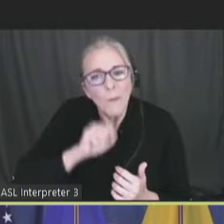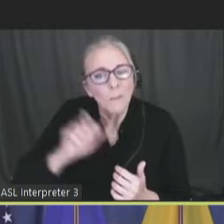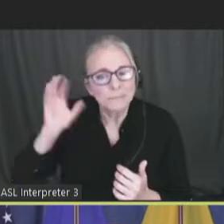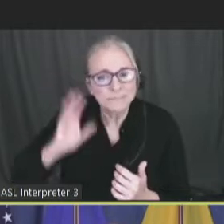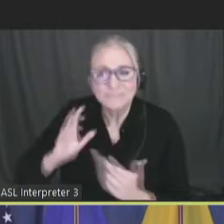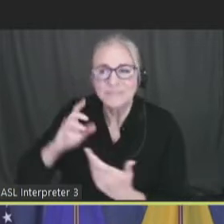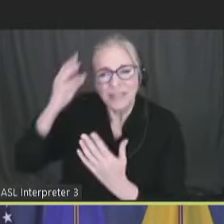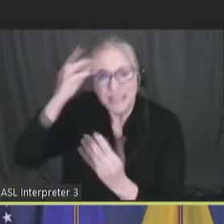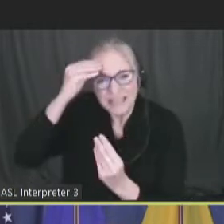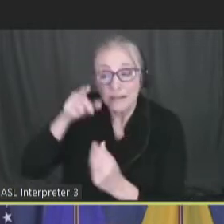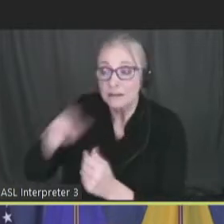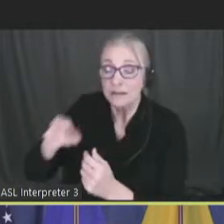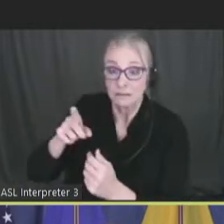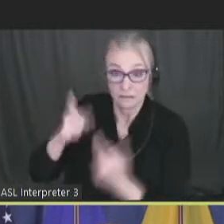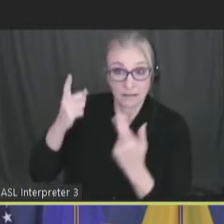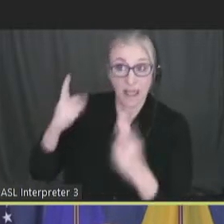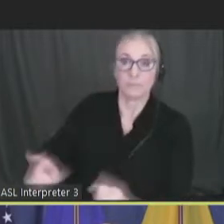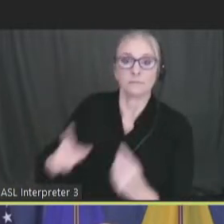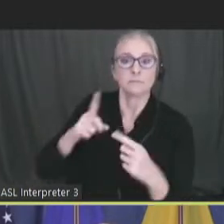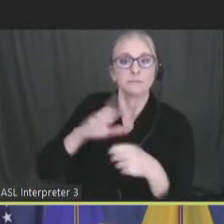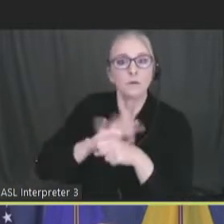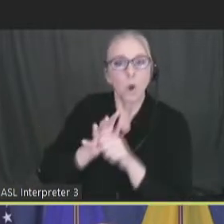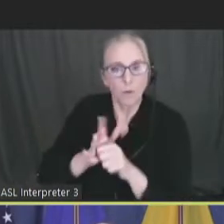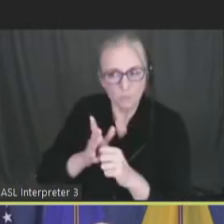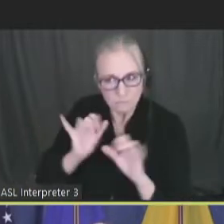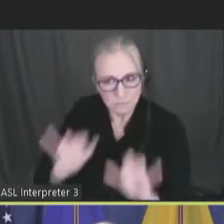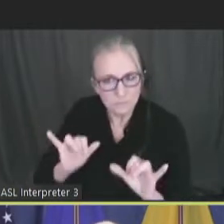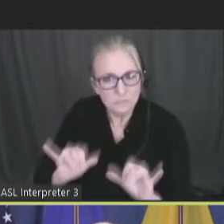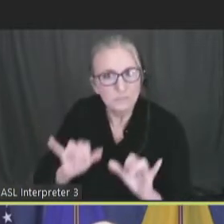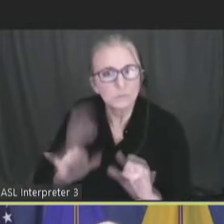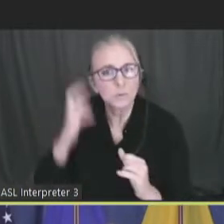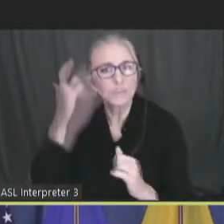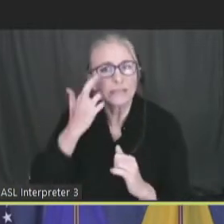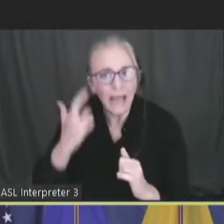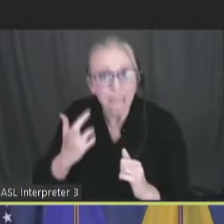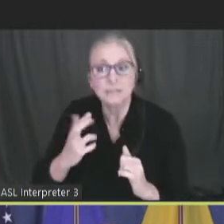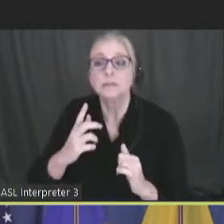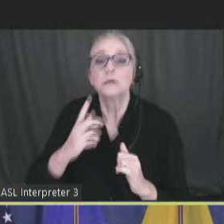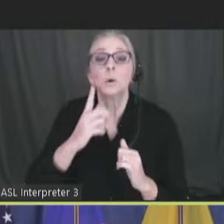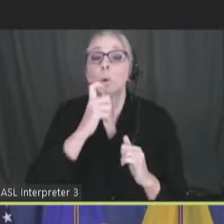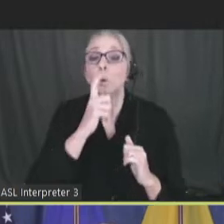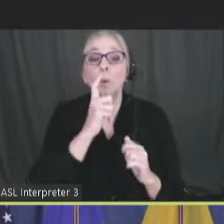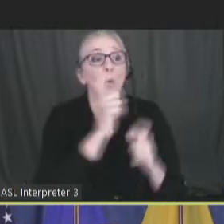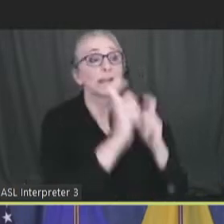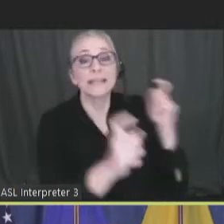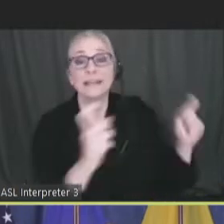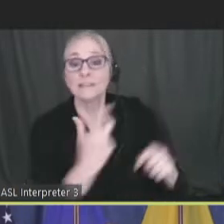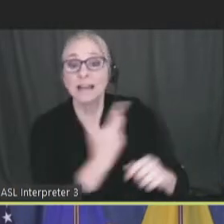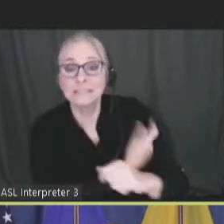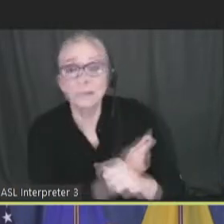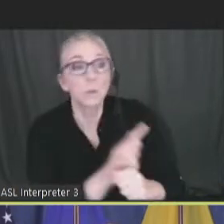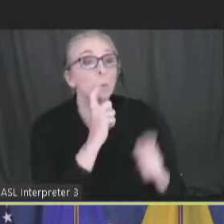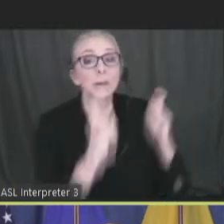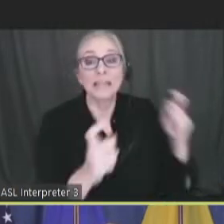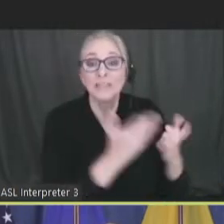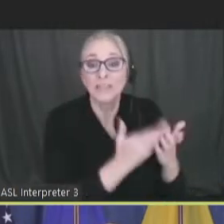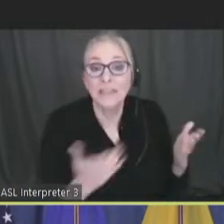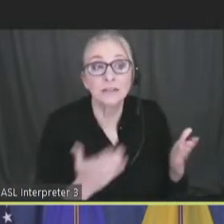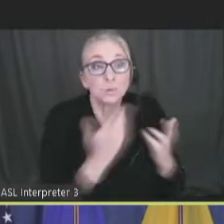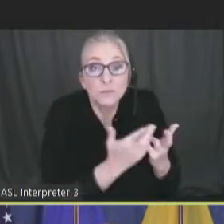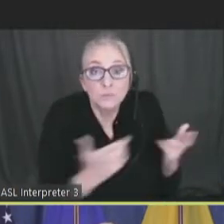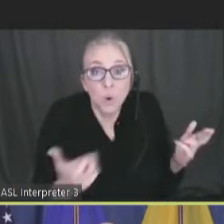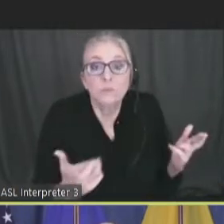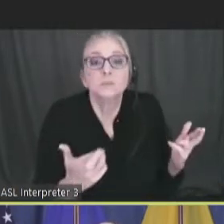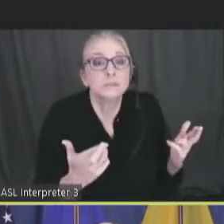during COVID-19, when we were talking about allocation of resources and when we were talking about COVID-19